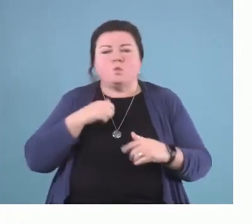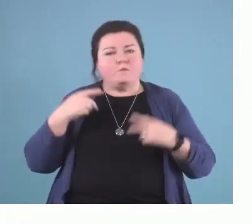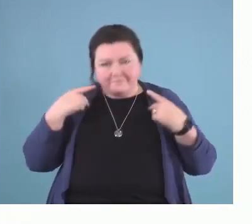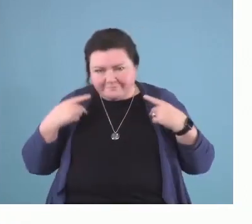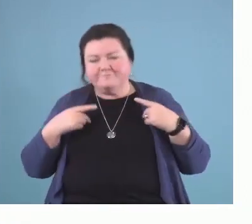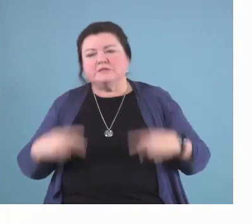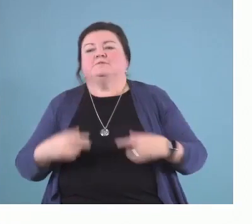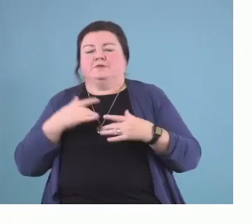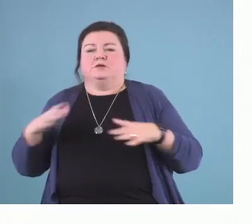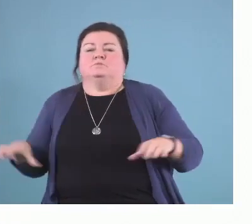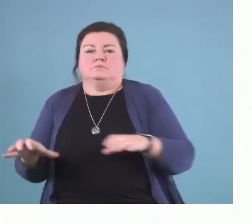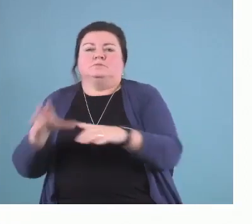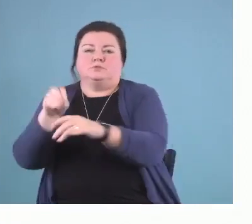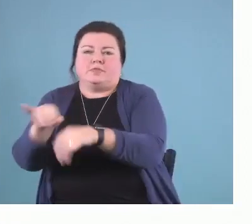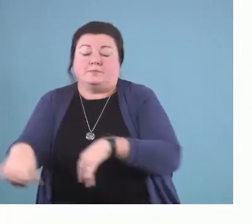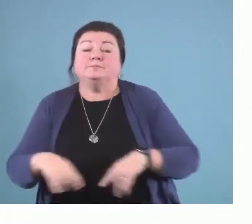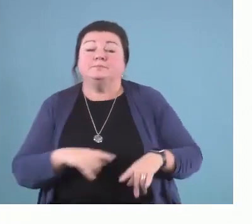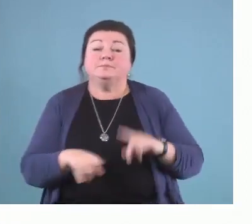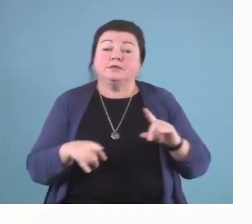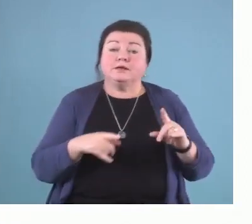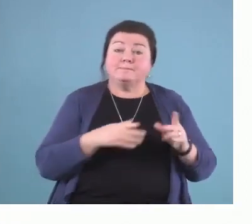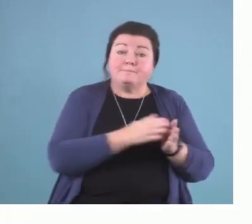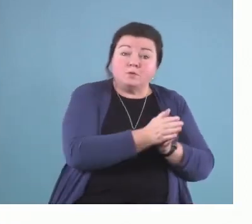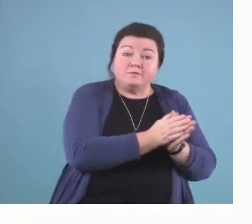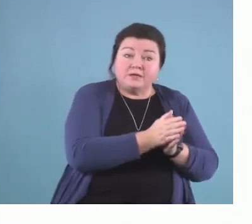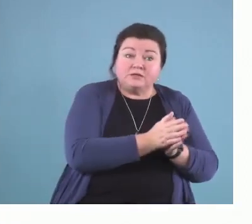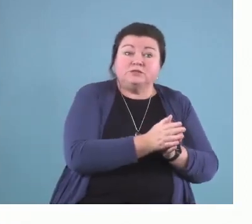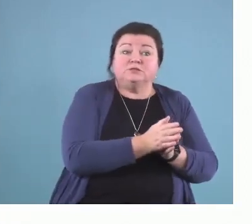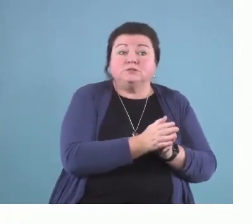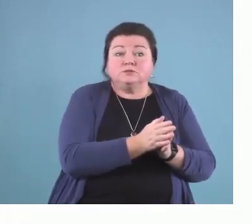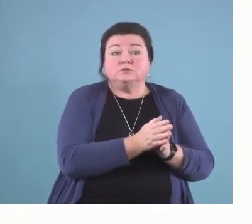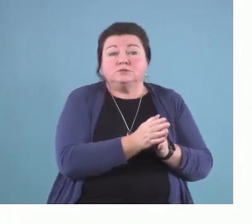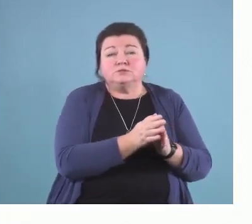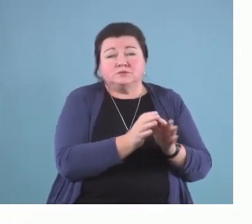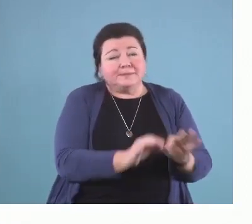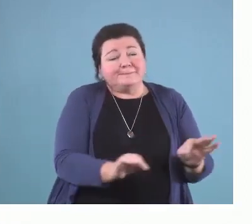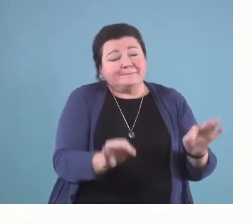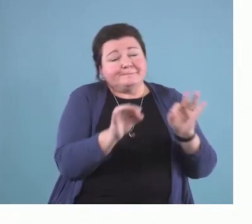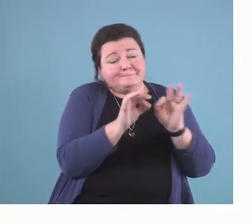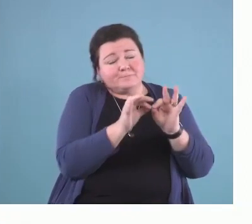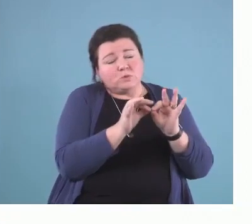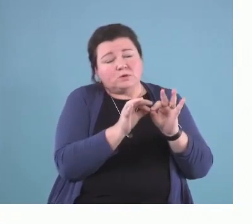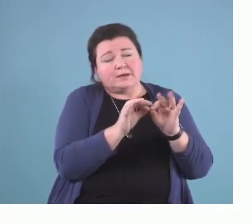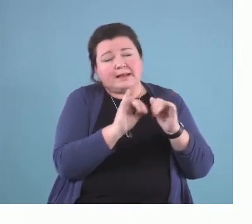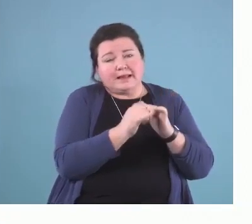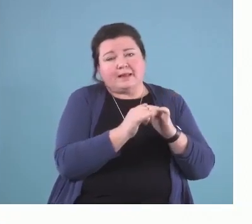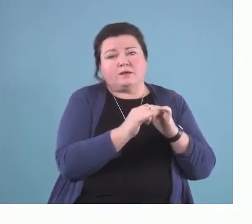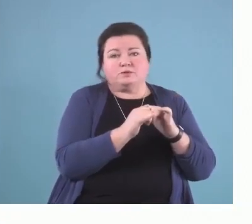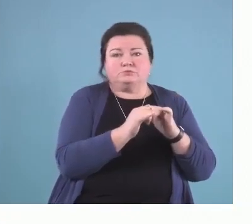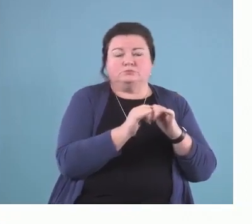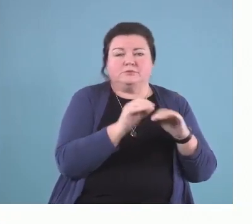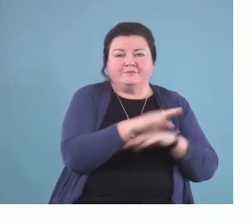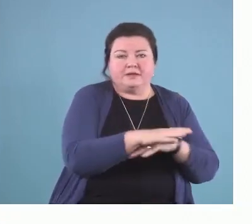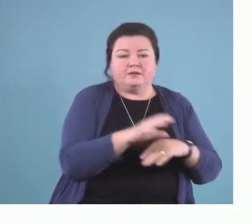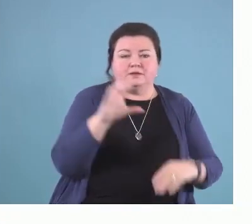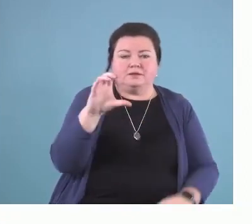So, being motivated is a very important part of the COM-B. And you often